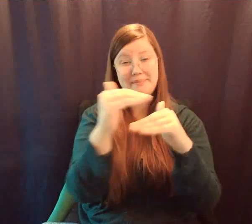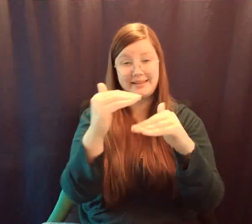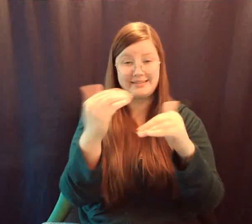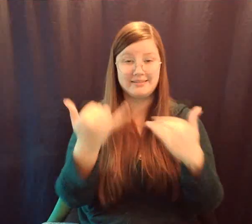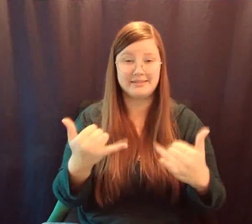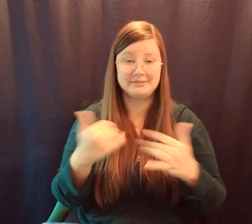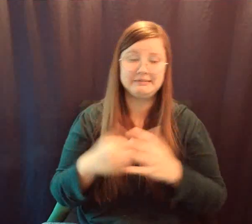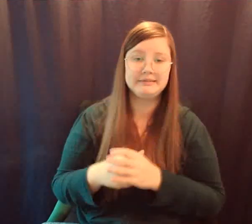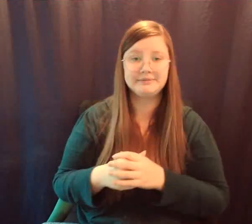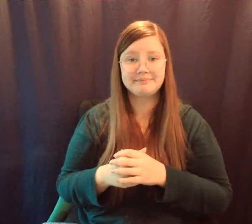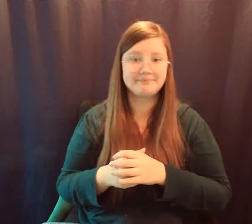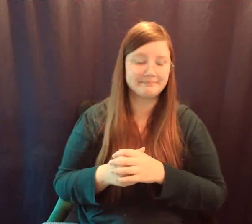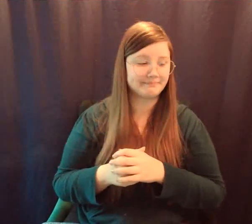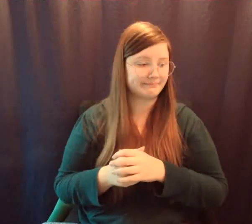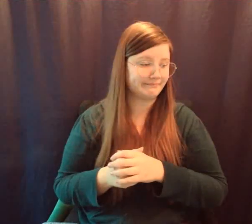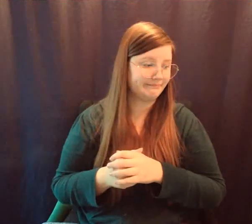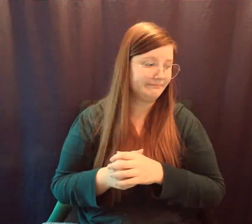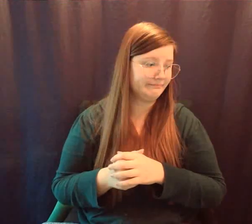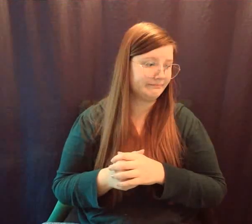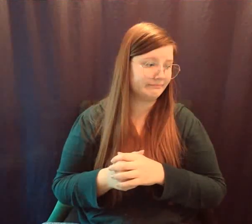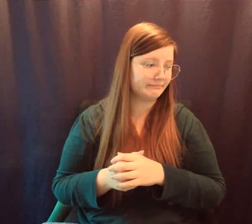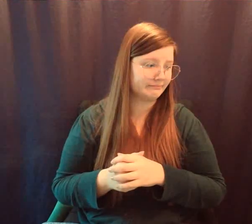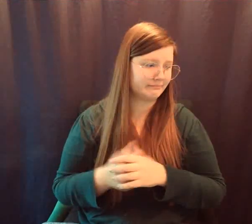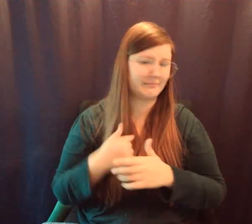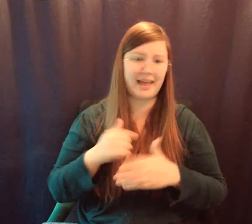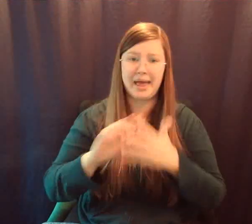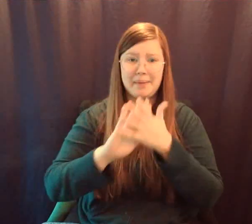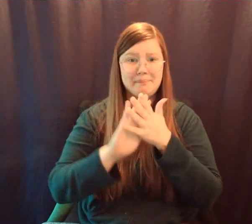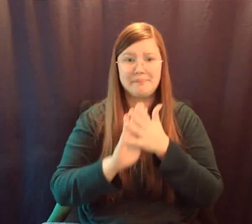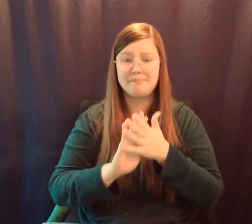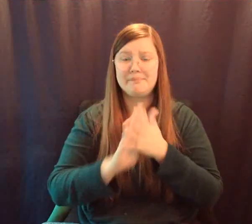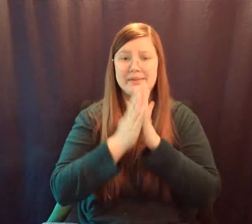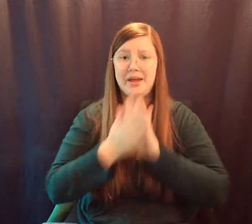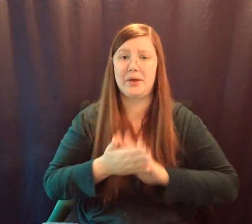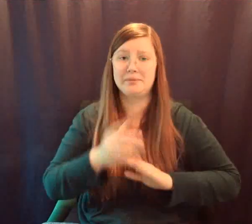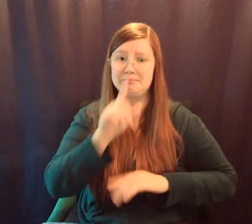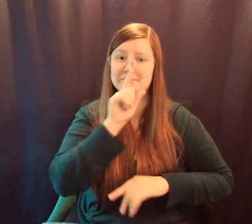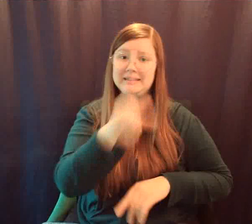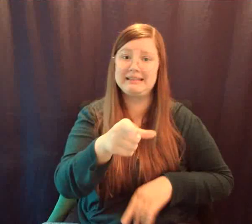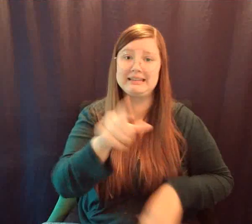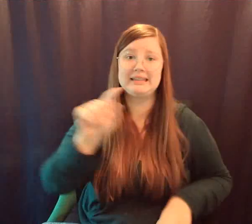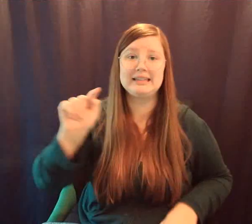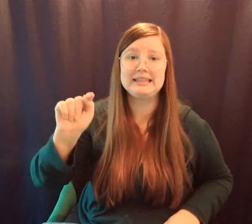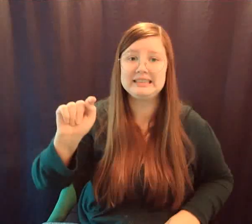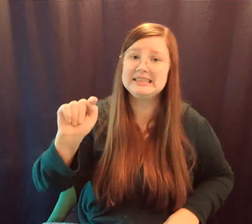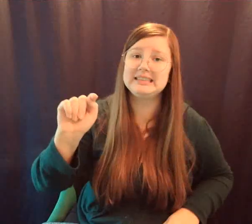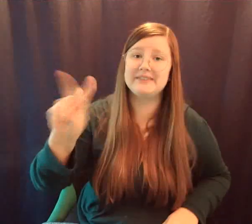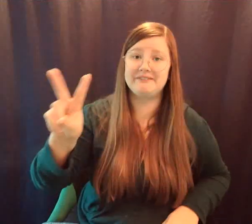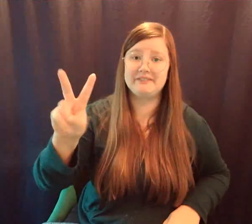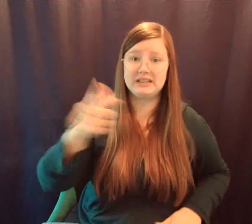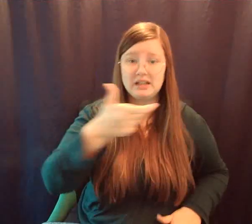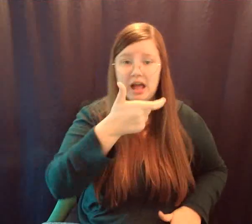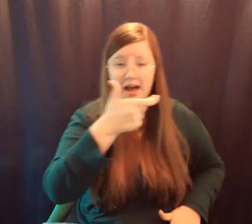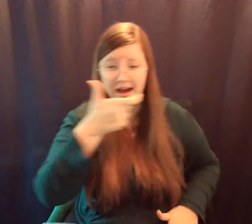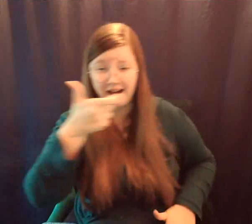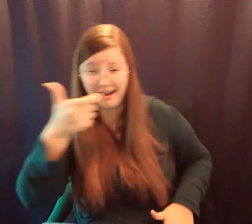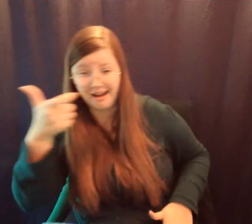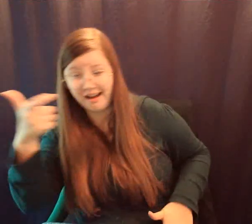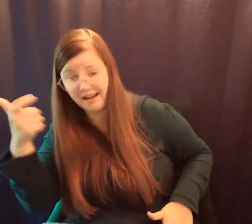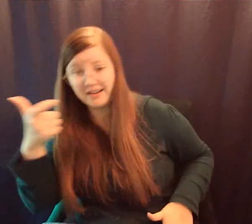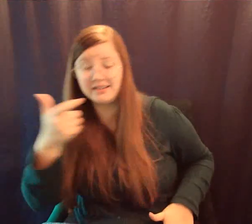I've become quite a TV junkie